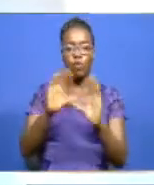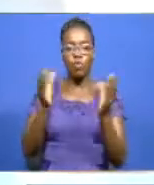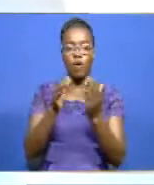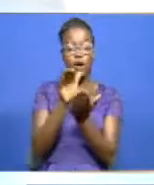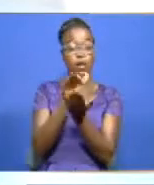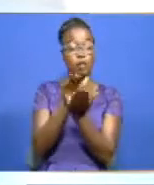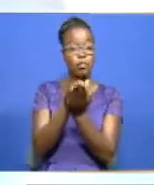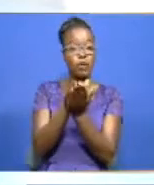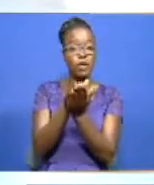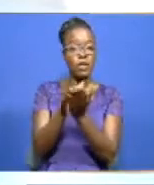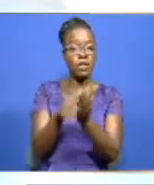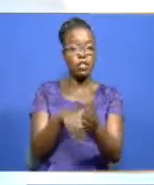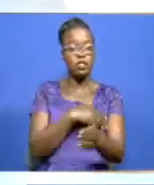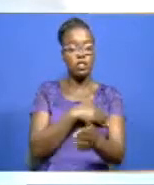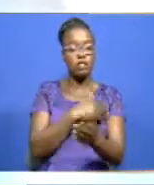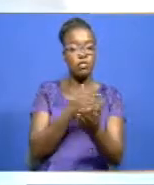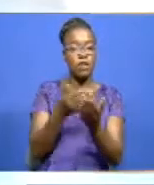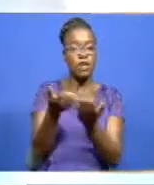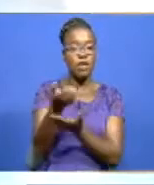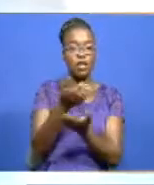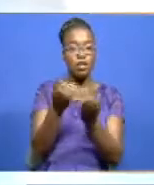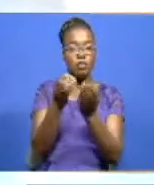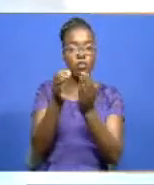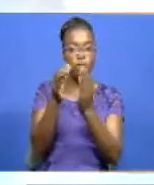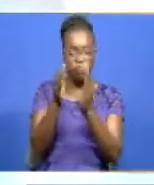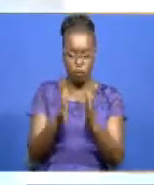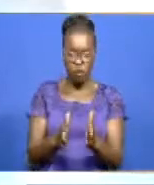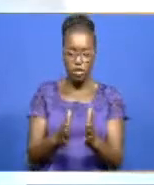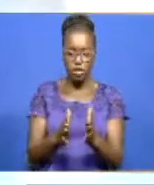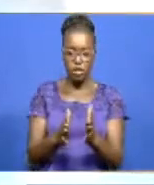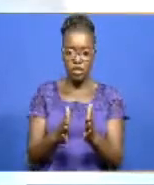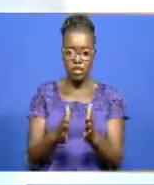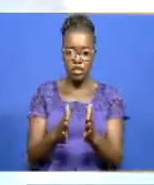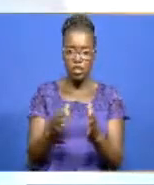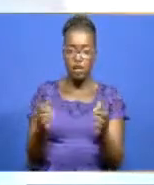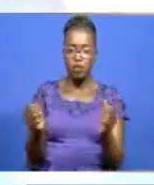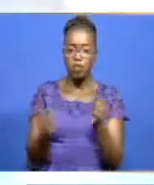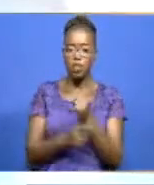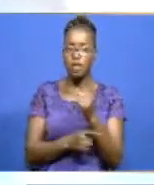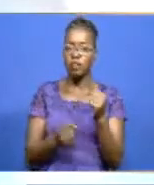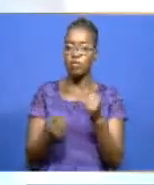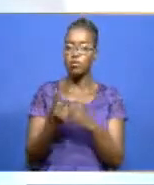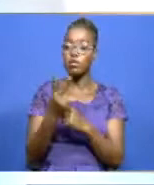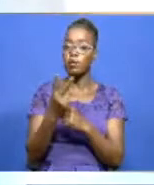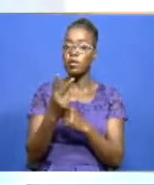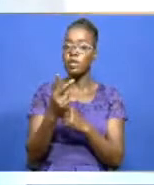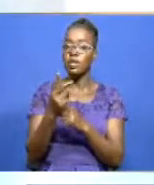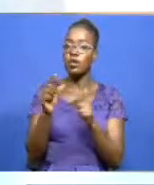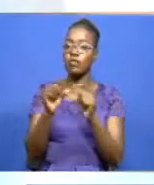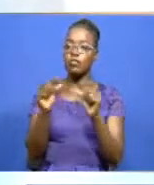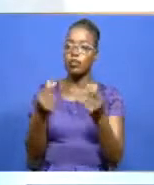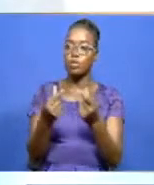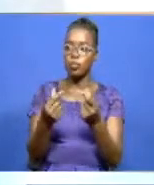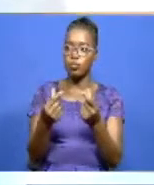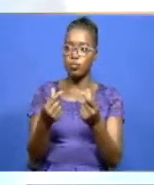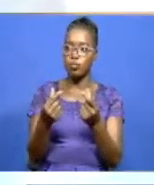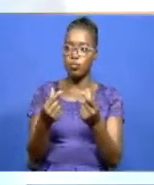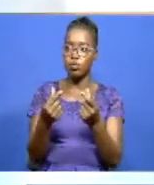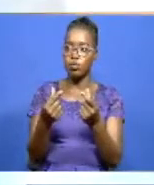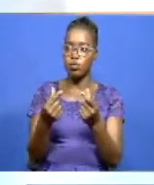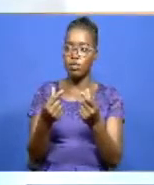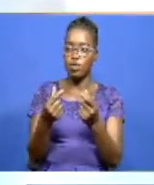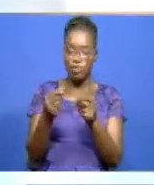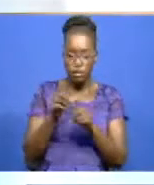Carmen Reinhardt has said. In November, the G20 Group of Major Economies launched a framework designed to